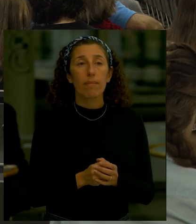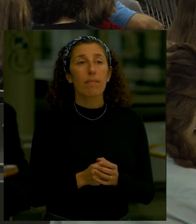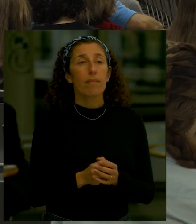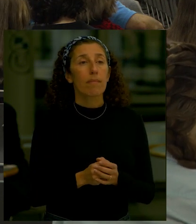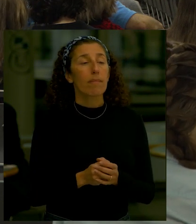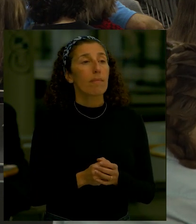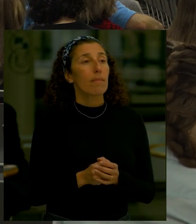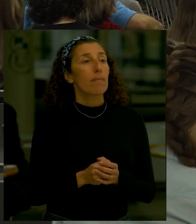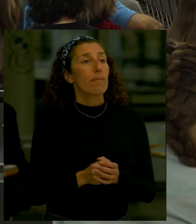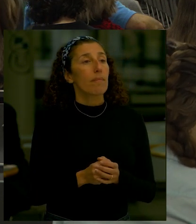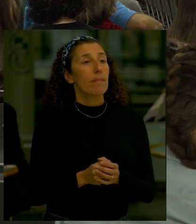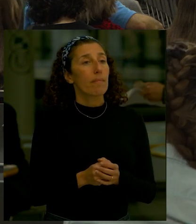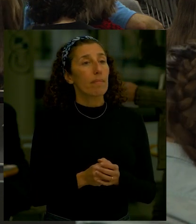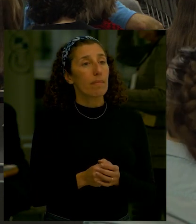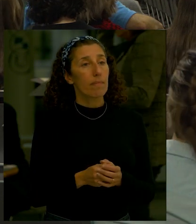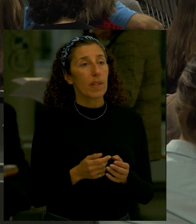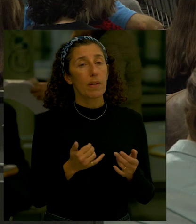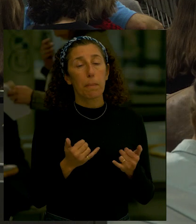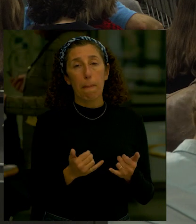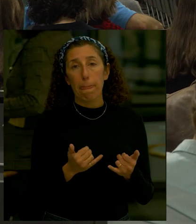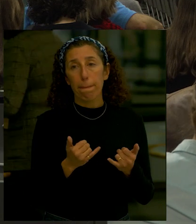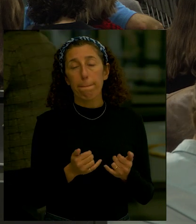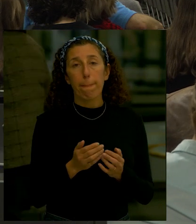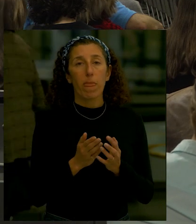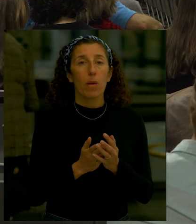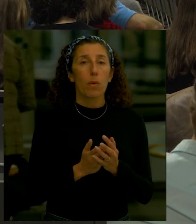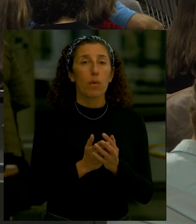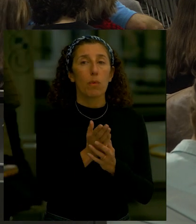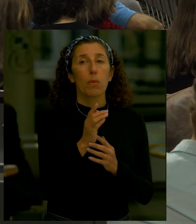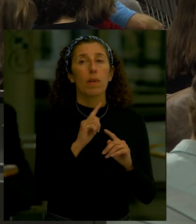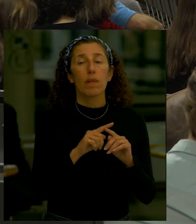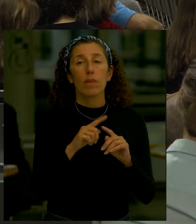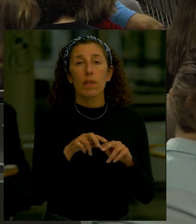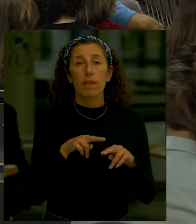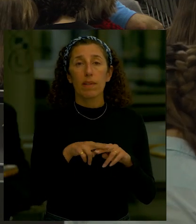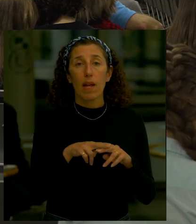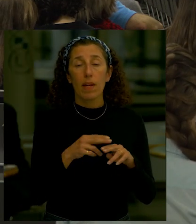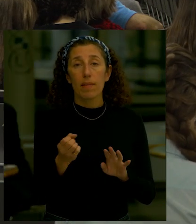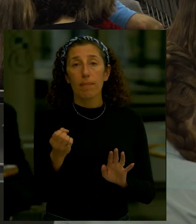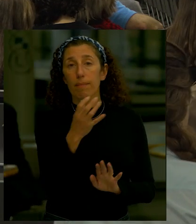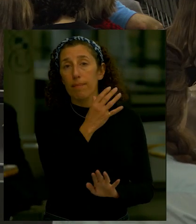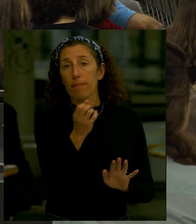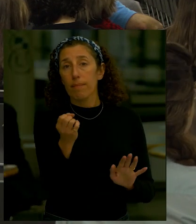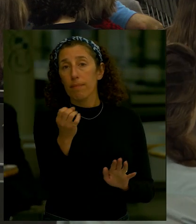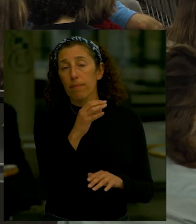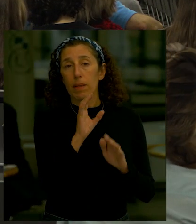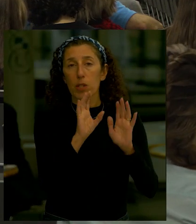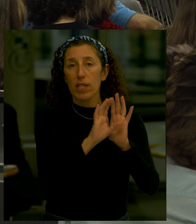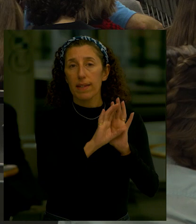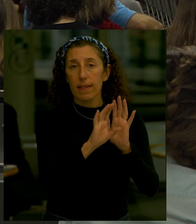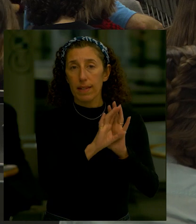what we're going to do right now is go through a number of slides which have a lot of images and representations of the project